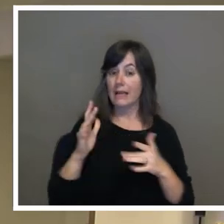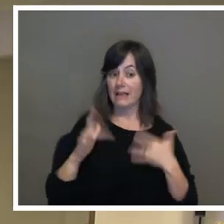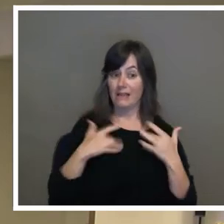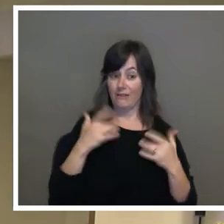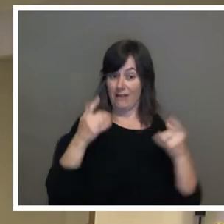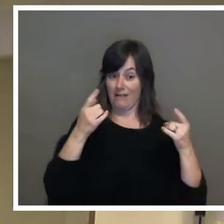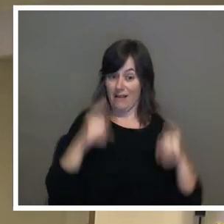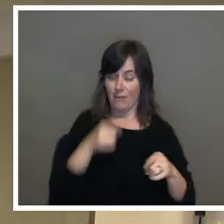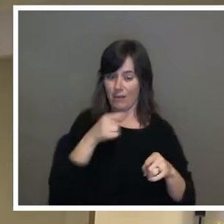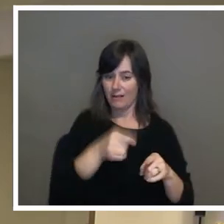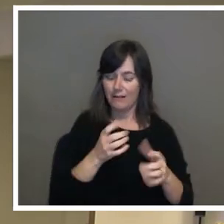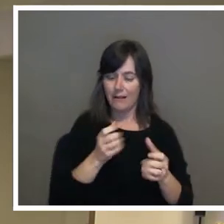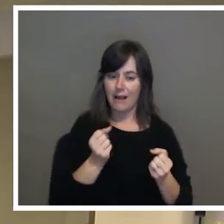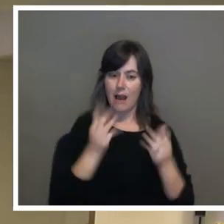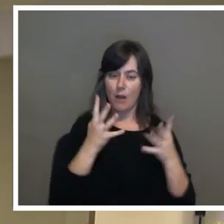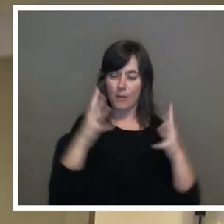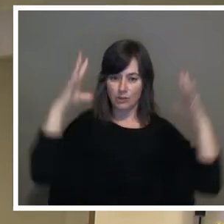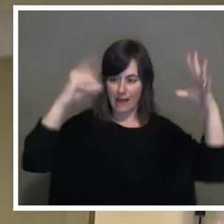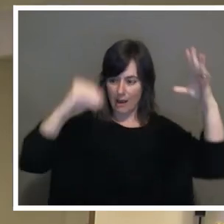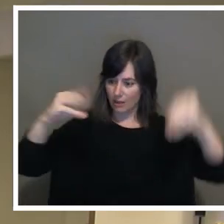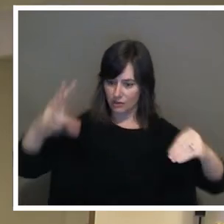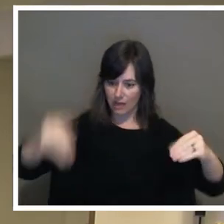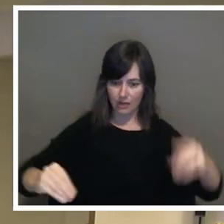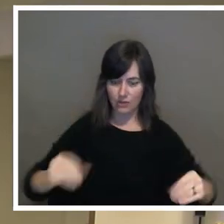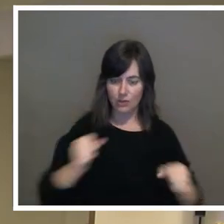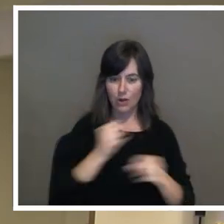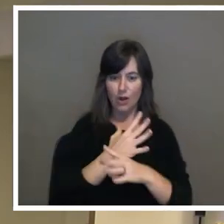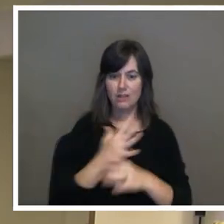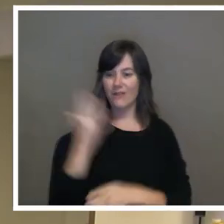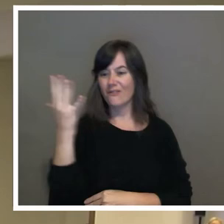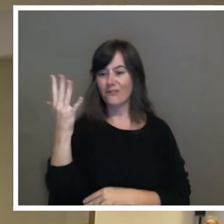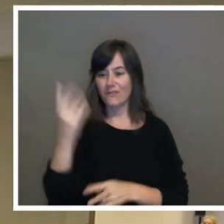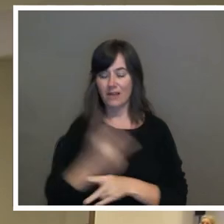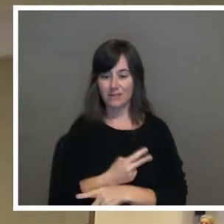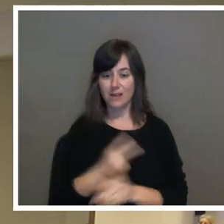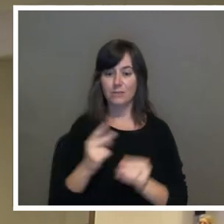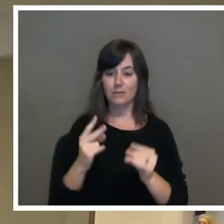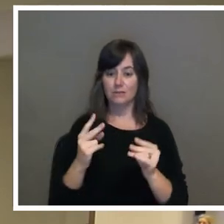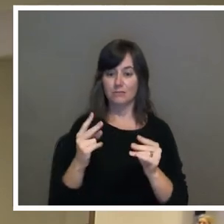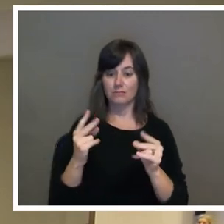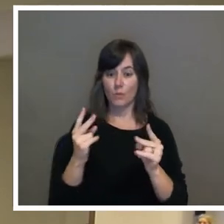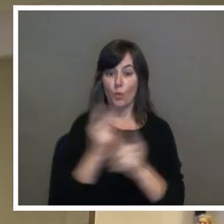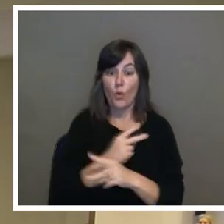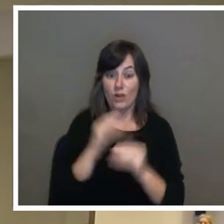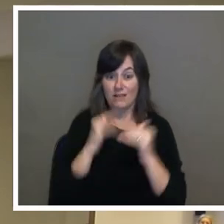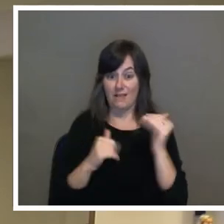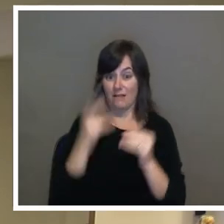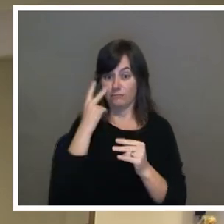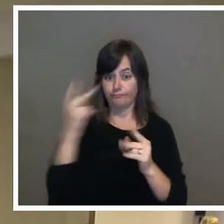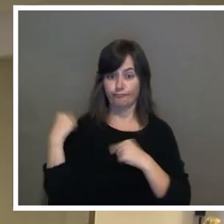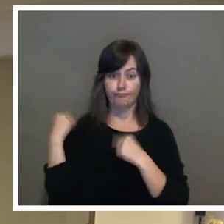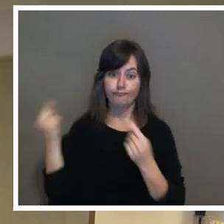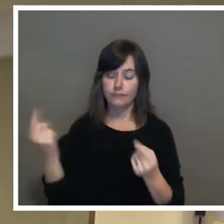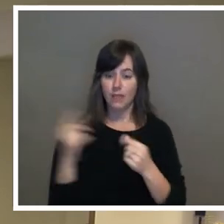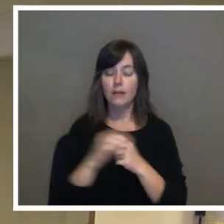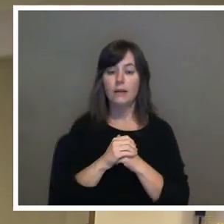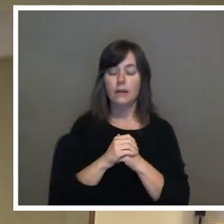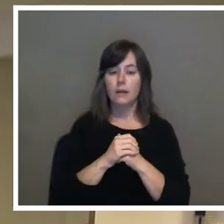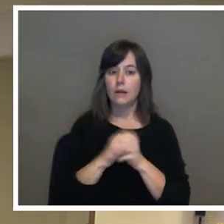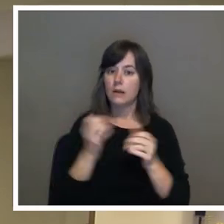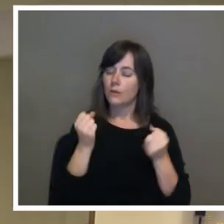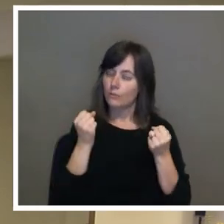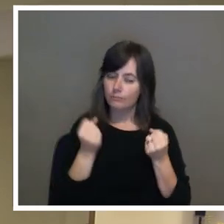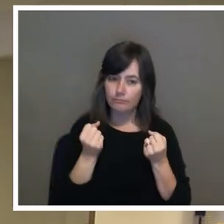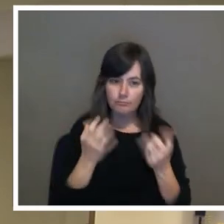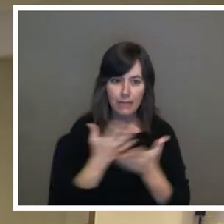amount of outages that it caused was five times worse than anything we'd seen. So we have done a lot in terms of what we, you know,